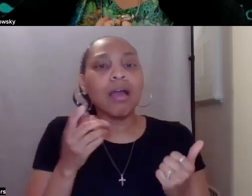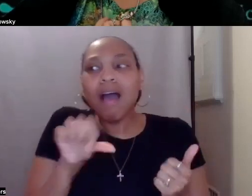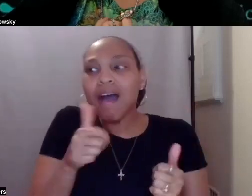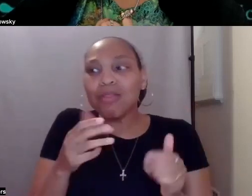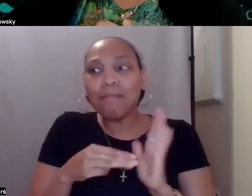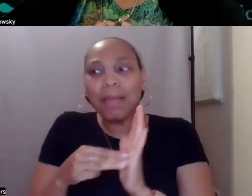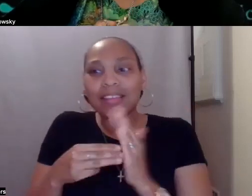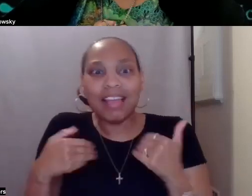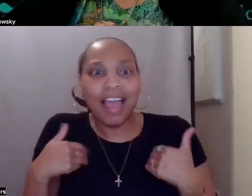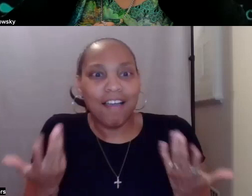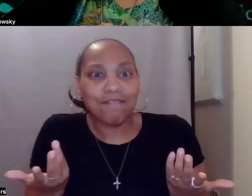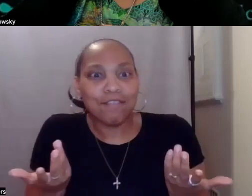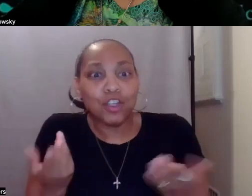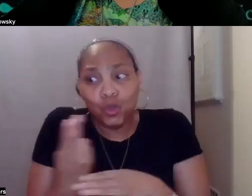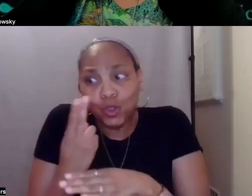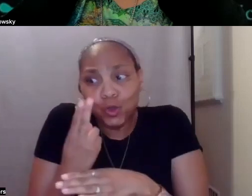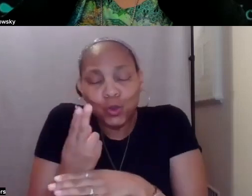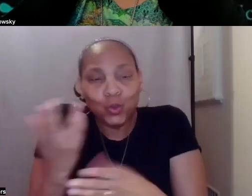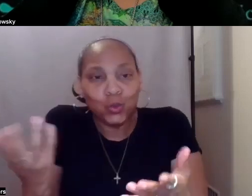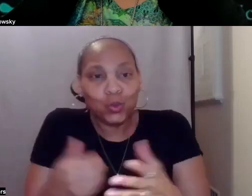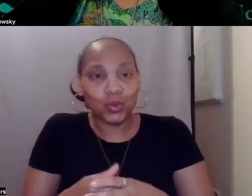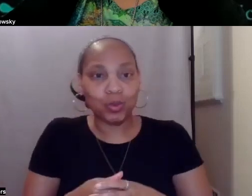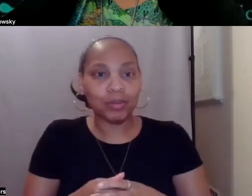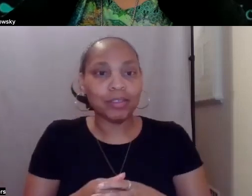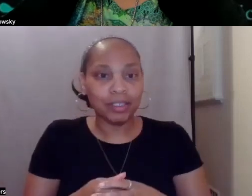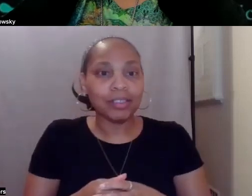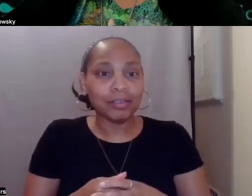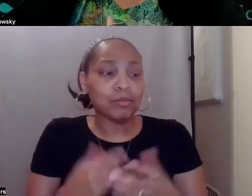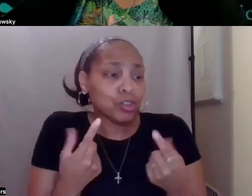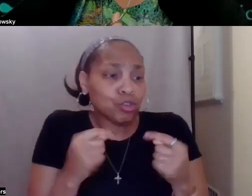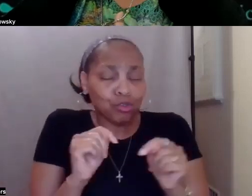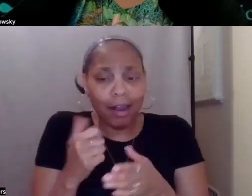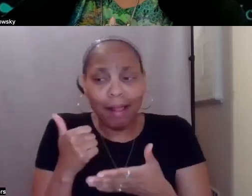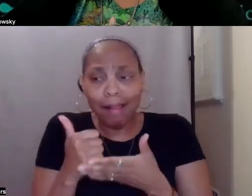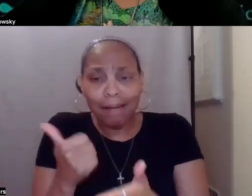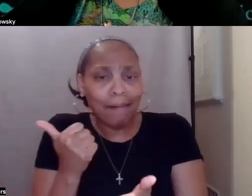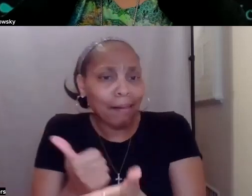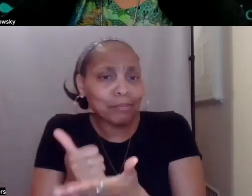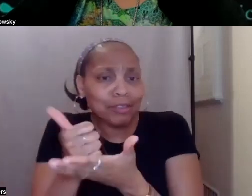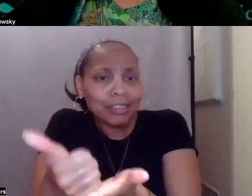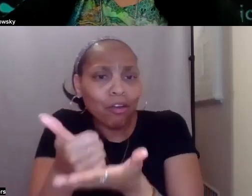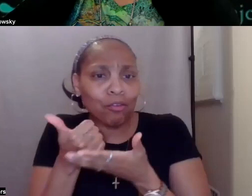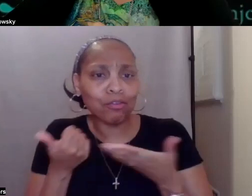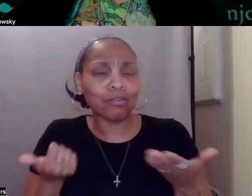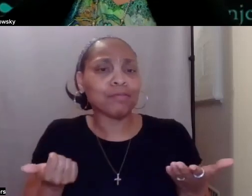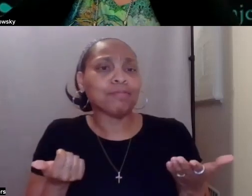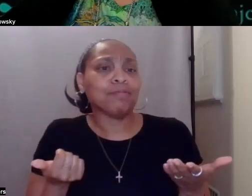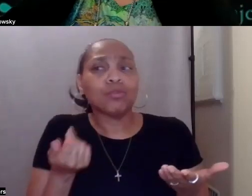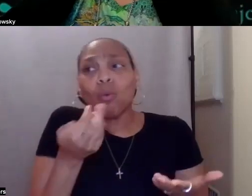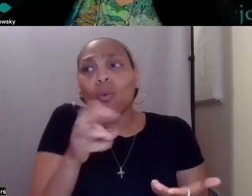that you can use to try to help yourself and others to make sure you have the most support as possible.